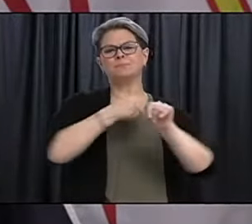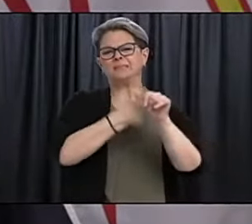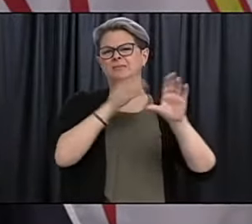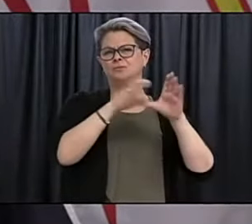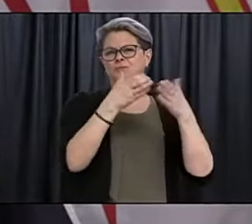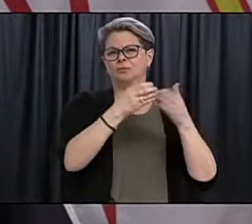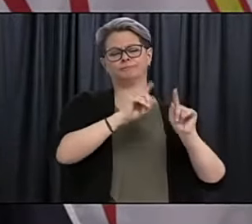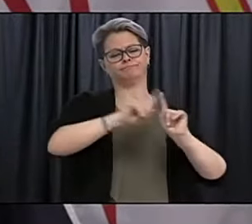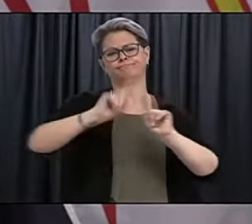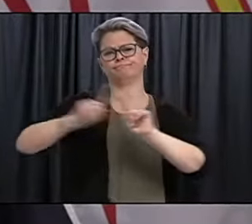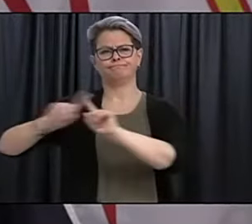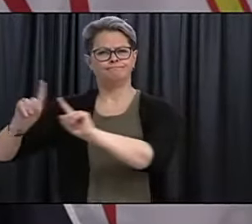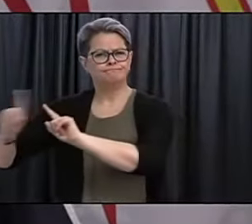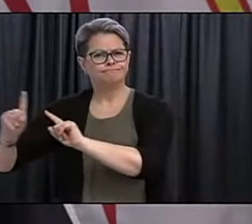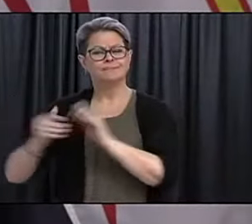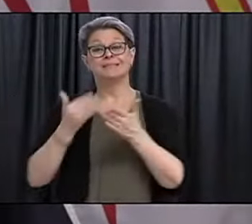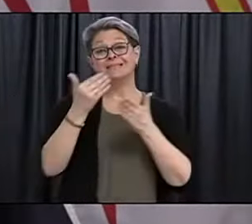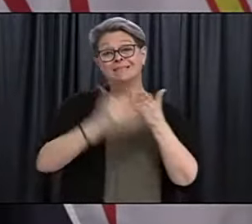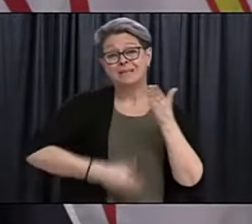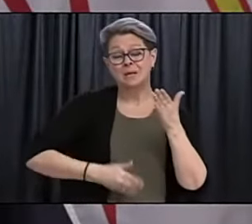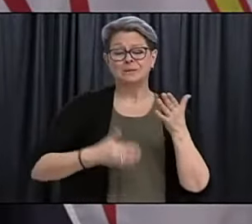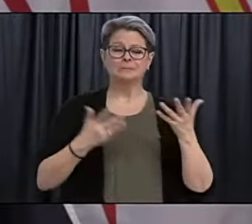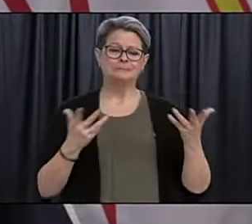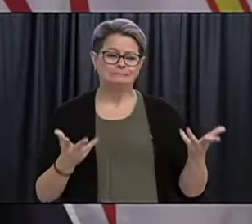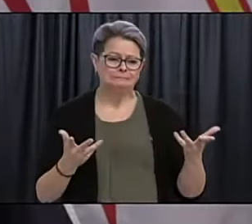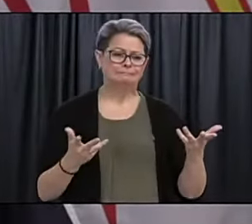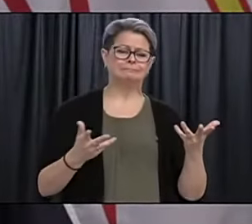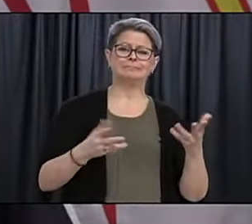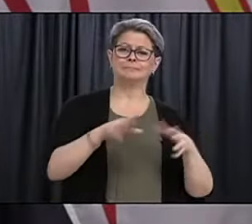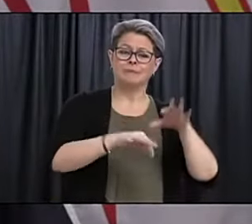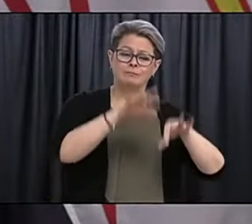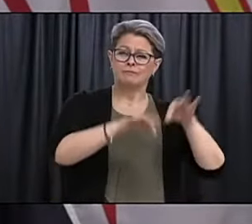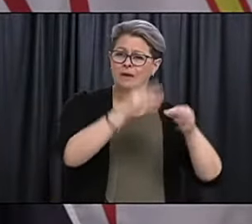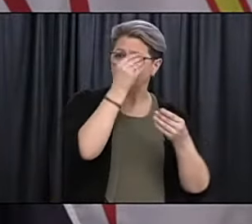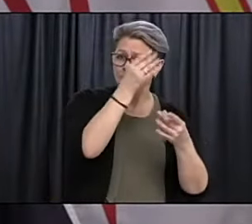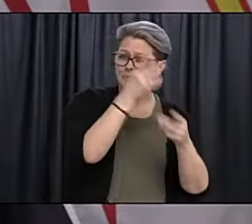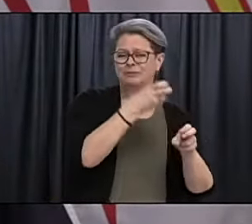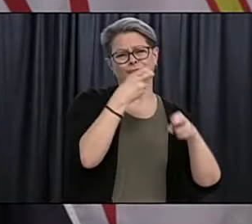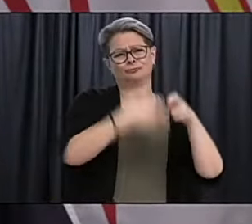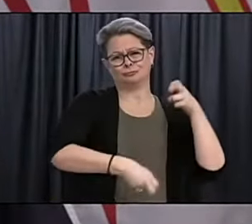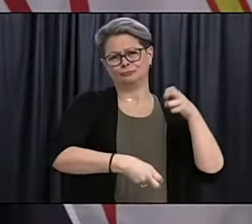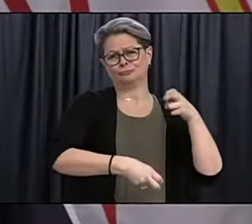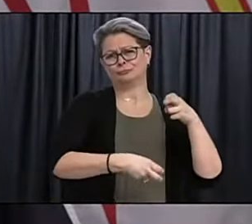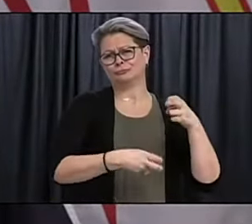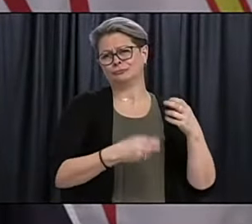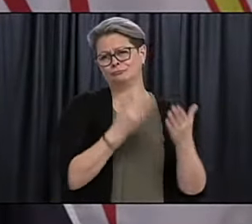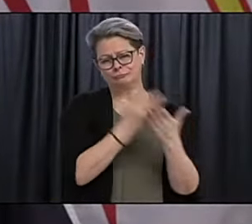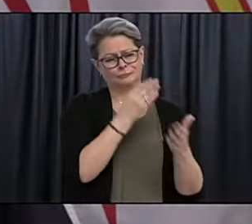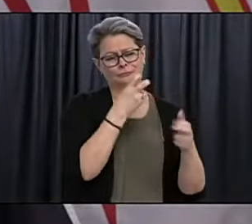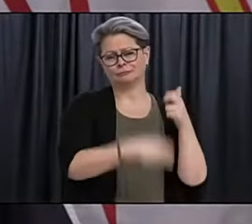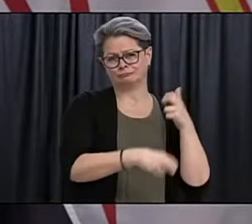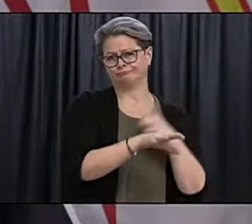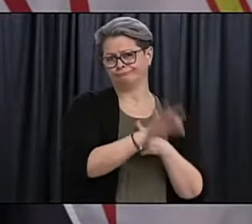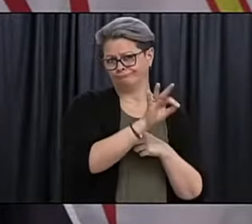quite different. Some of them are very difficult to capture and trying to find ways to do that